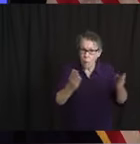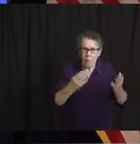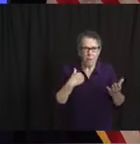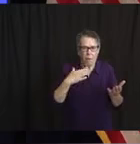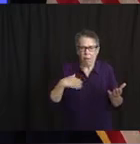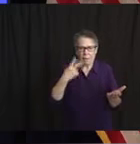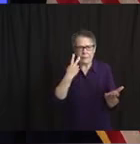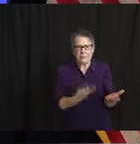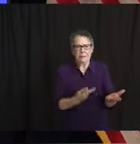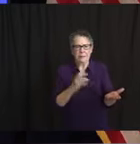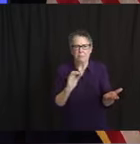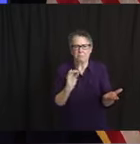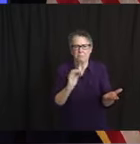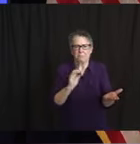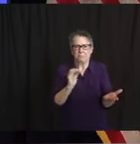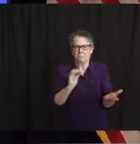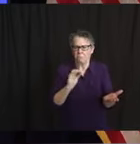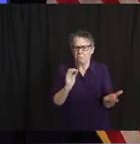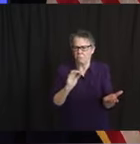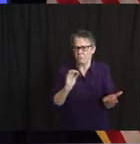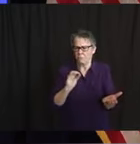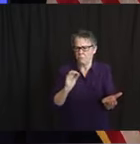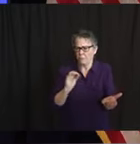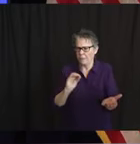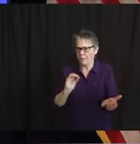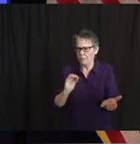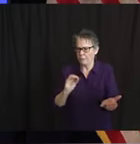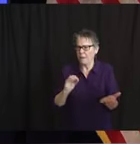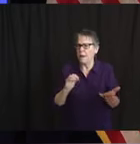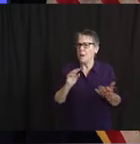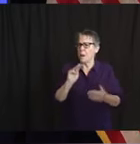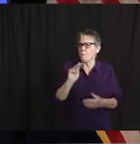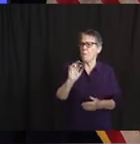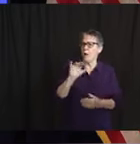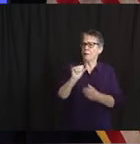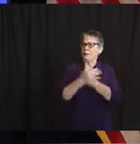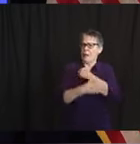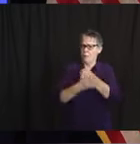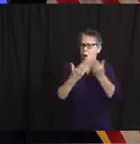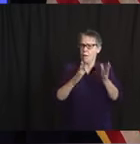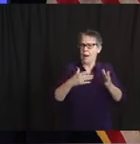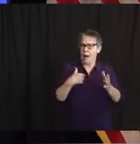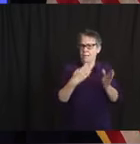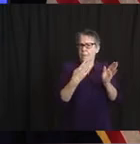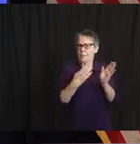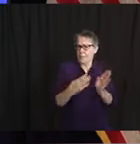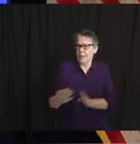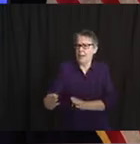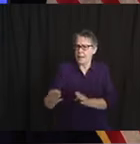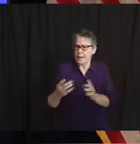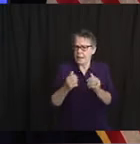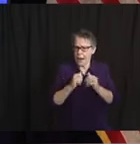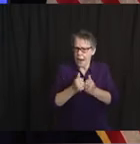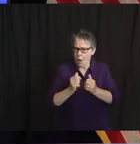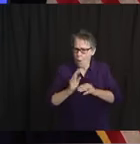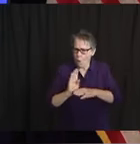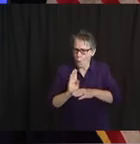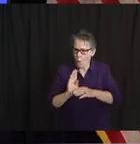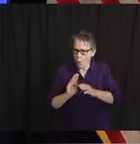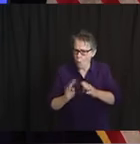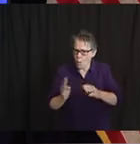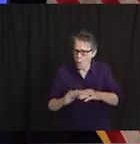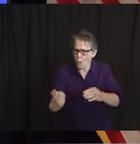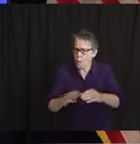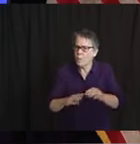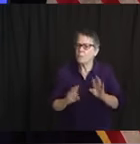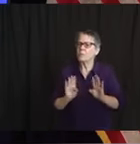as one state. And so the executive orders, the steps that we take, are taken as one. If the county plans fit